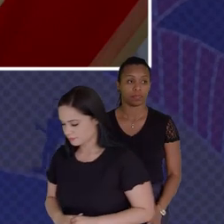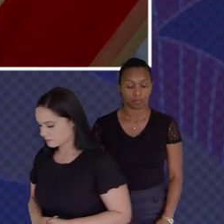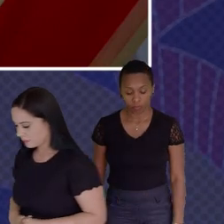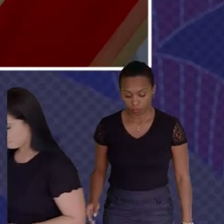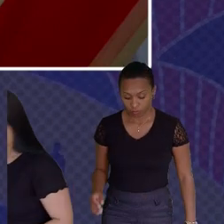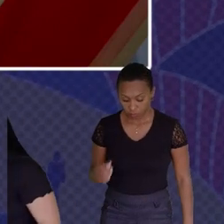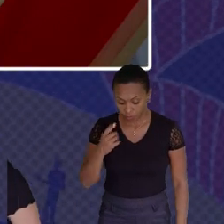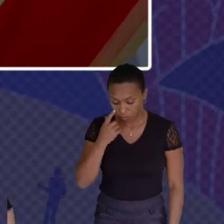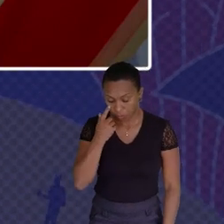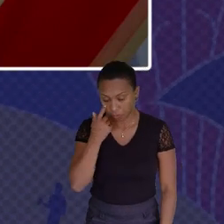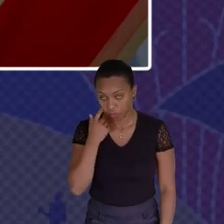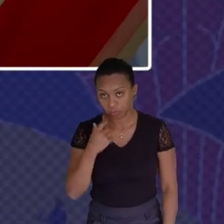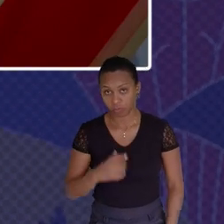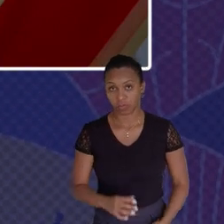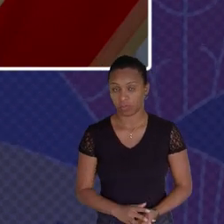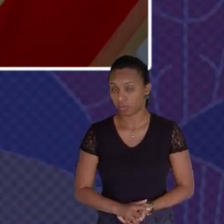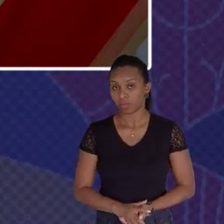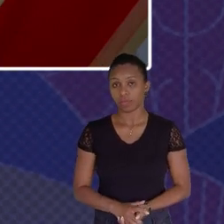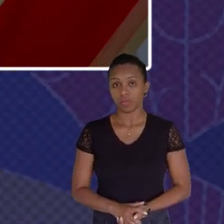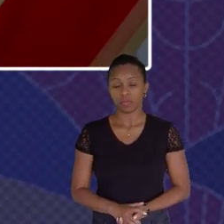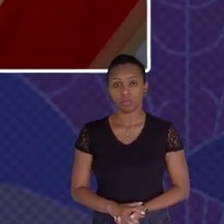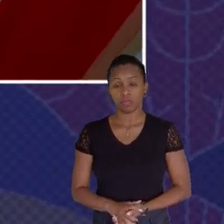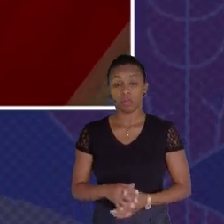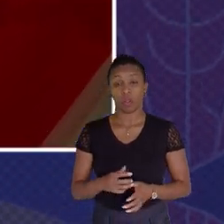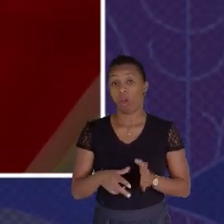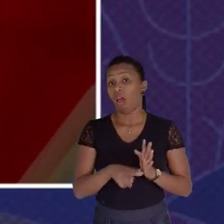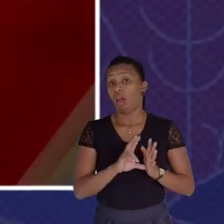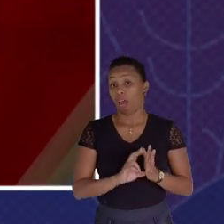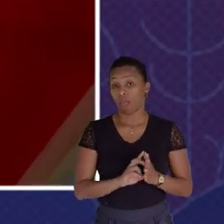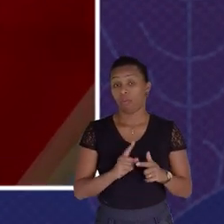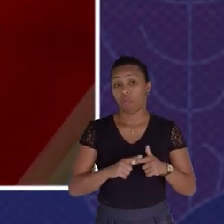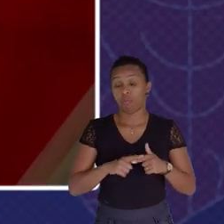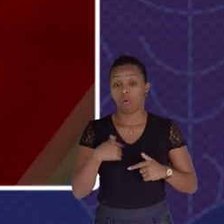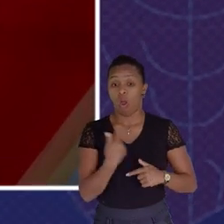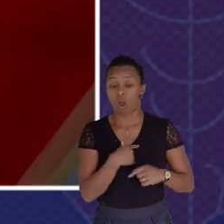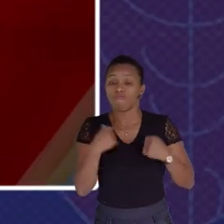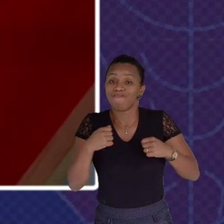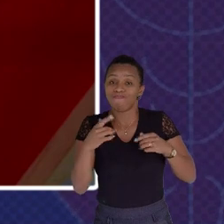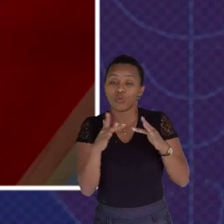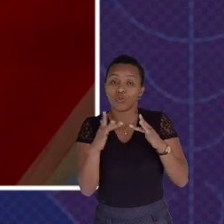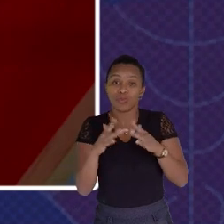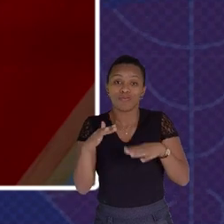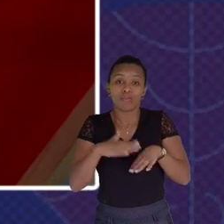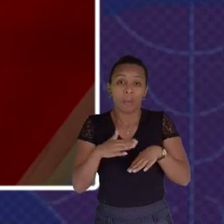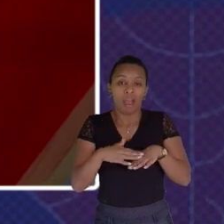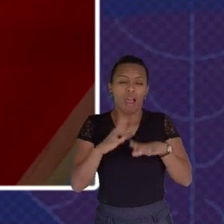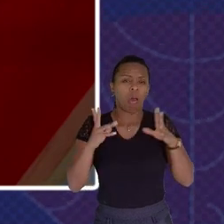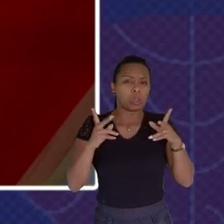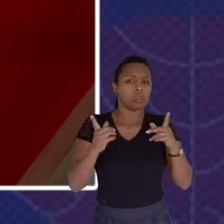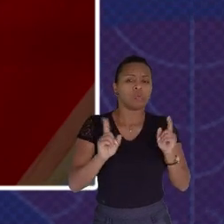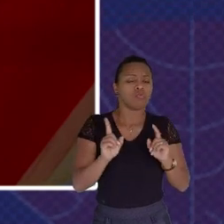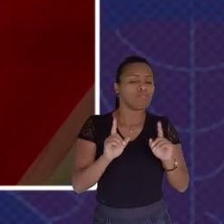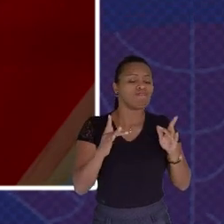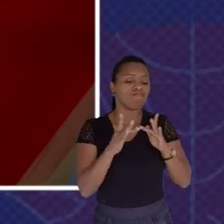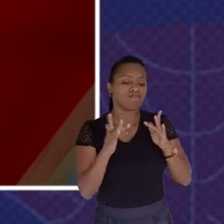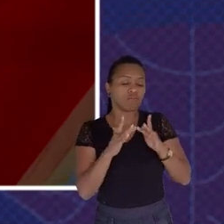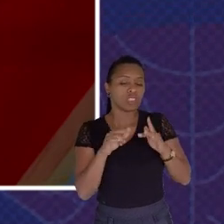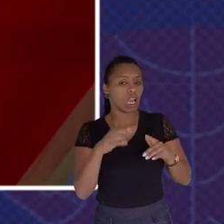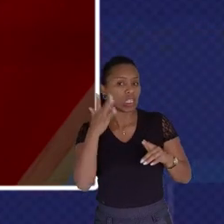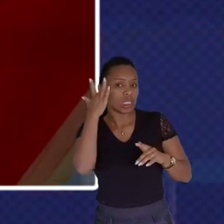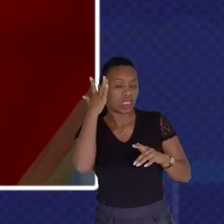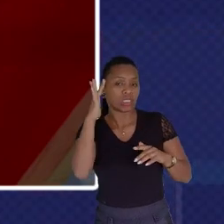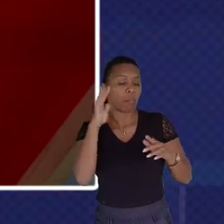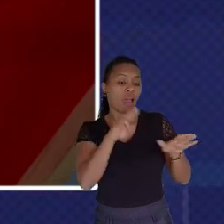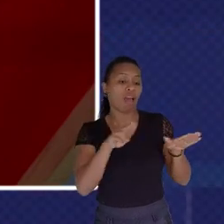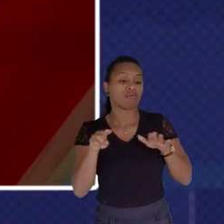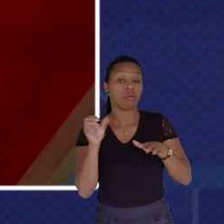What's Holding Us Back Is That We Need To Connect More I Feel Like Not Everyone Is Connecting Like We Didn't Know About The Brazil Innovation Week But When We Heard